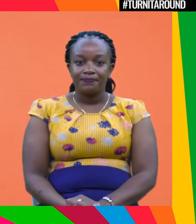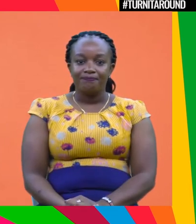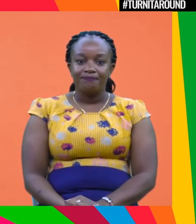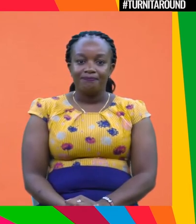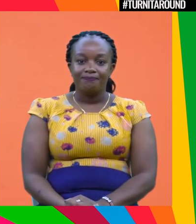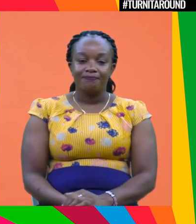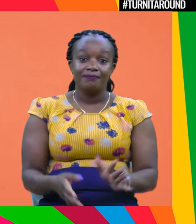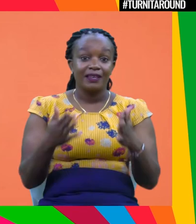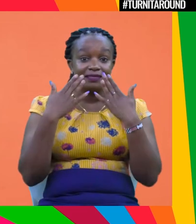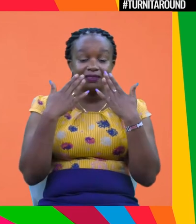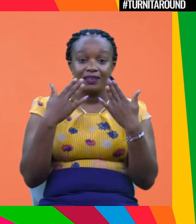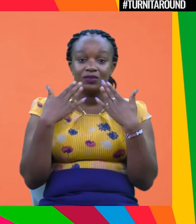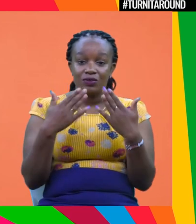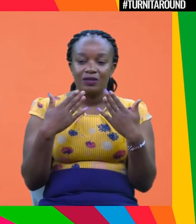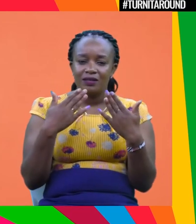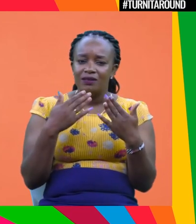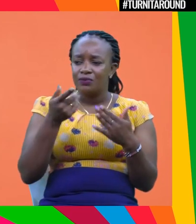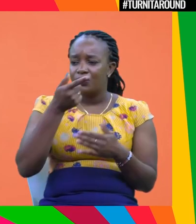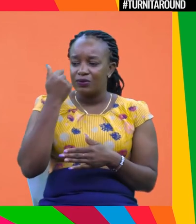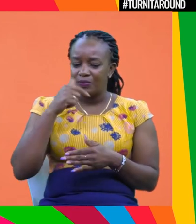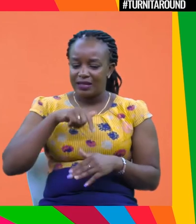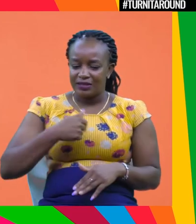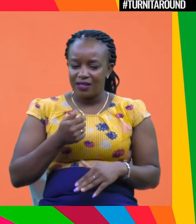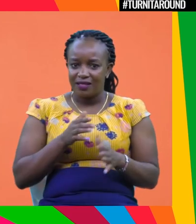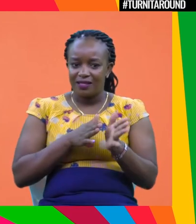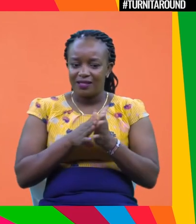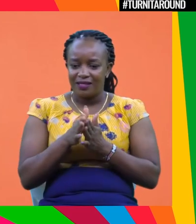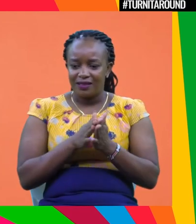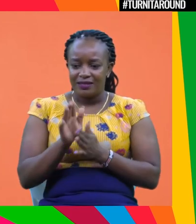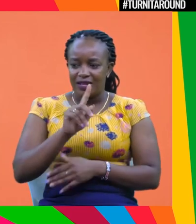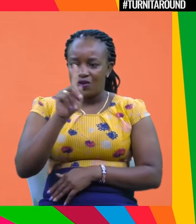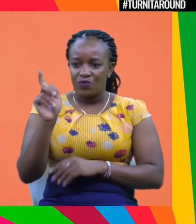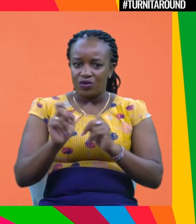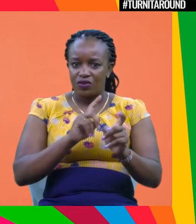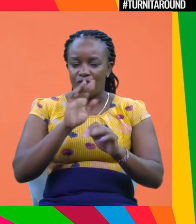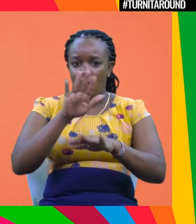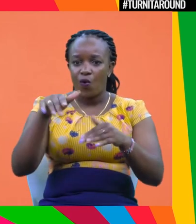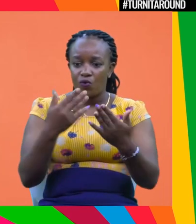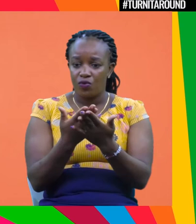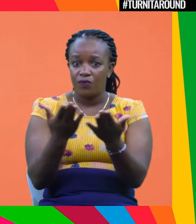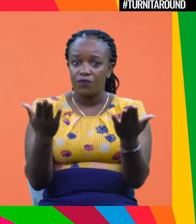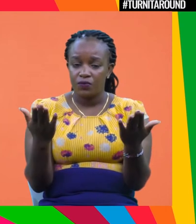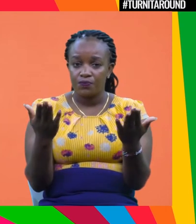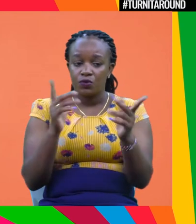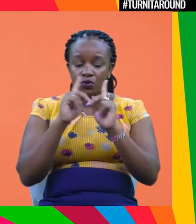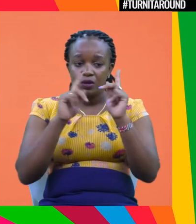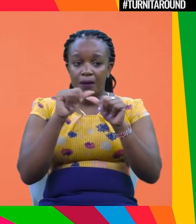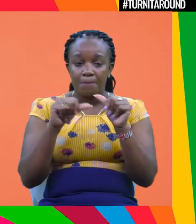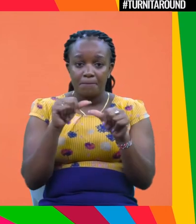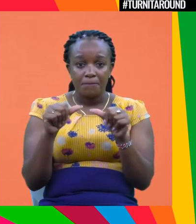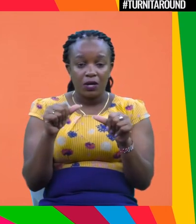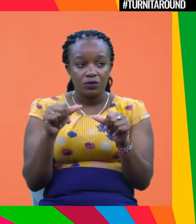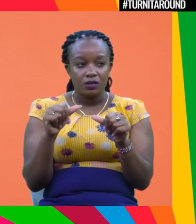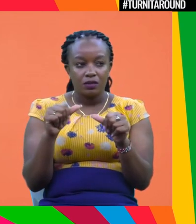Thank you, Johan. Just by curiosity, this is the question. This will be a question for all of you. Johan, you mentioned